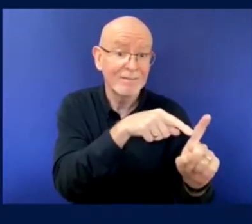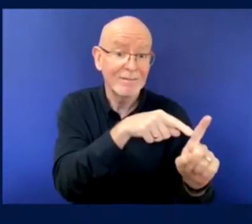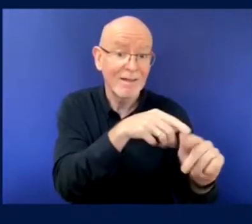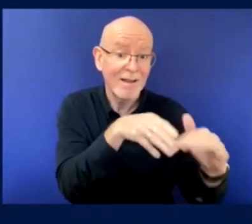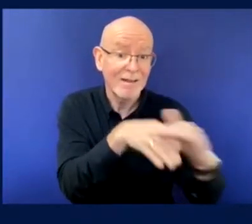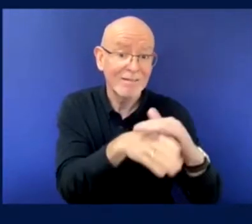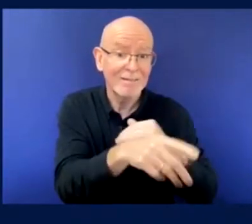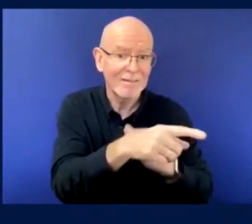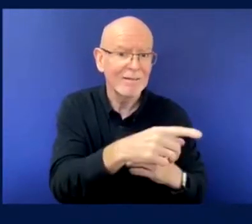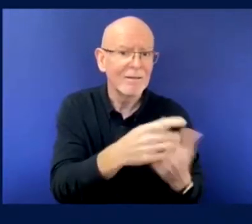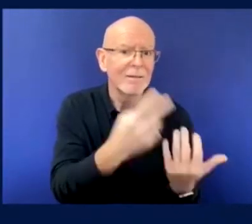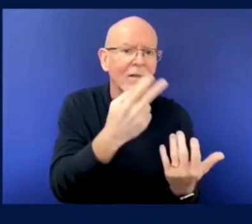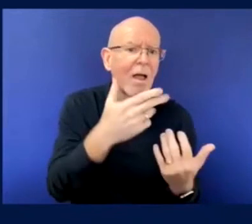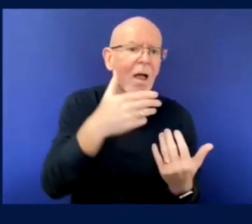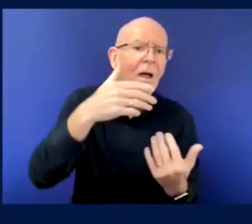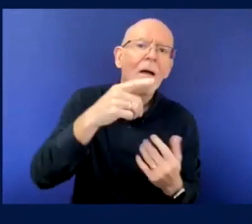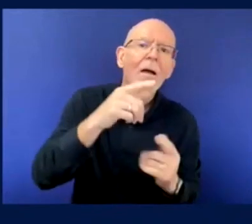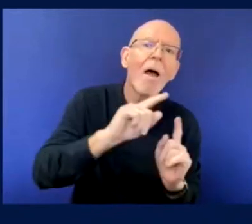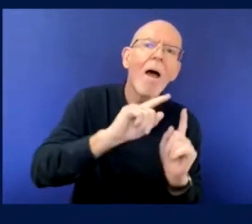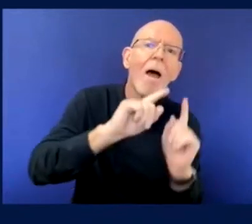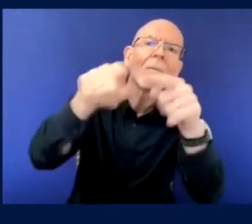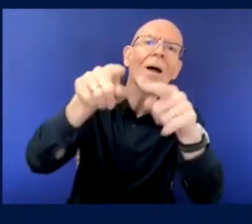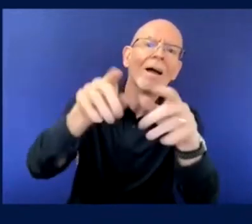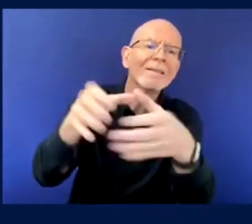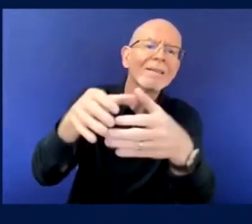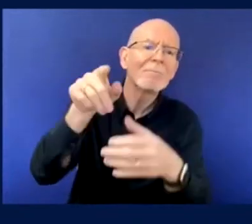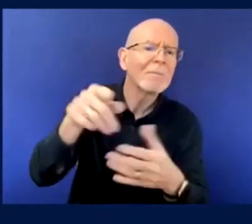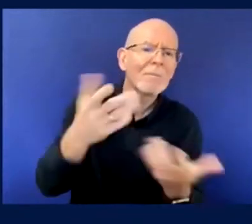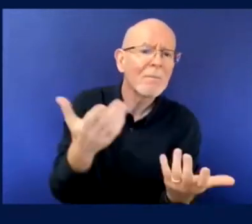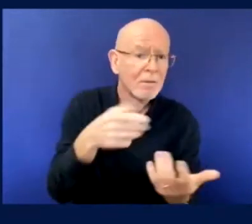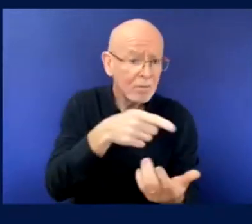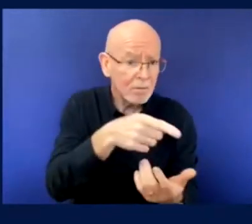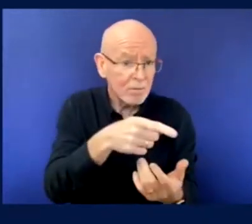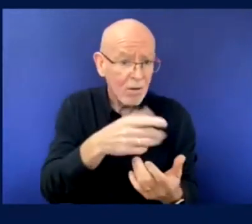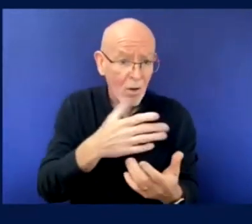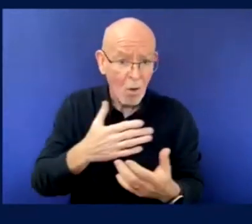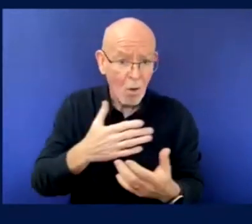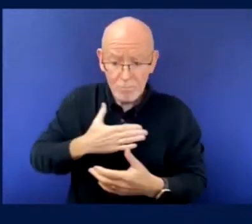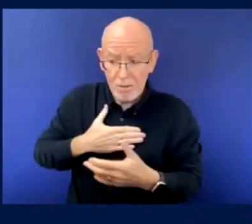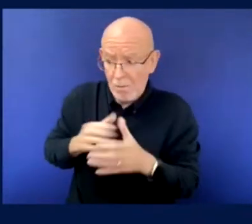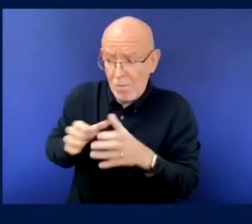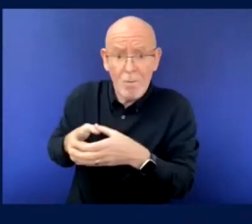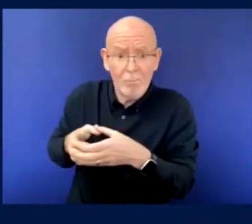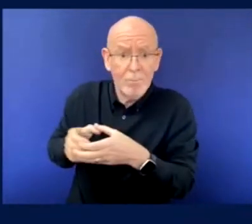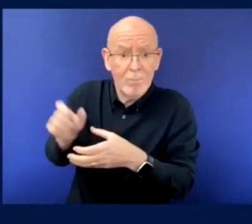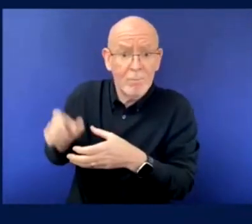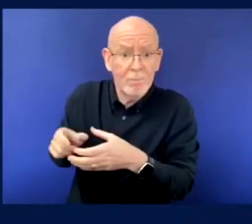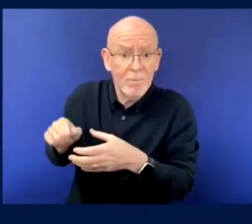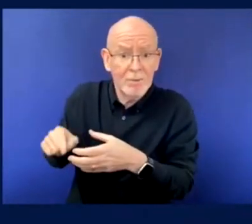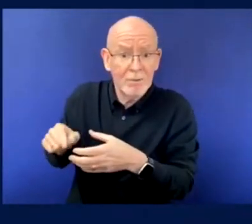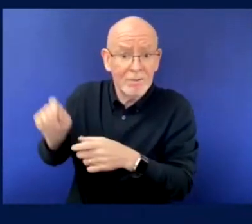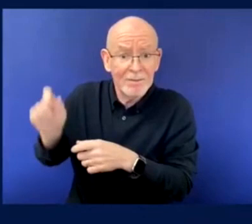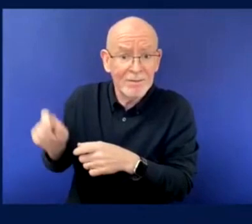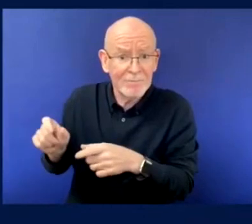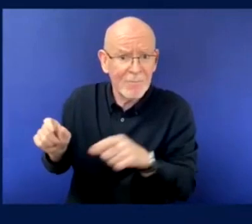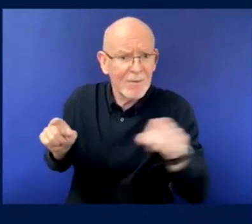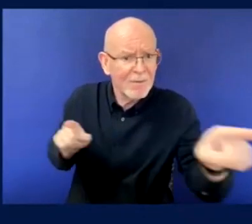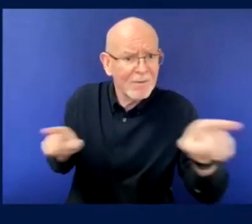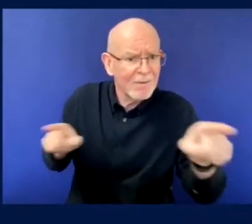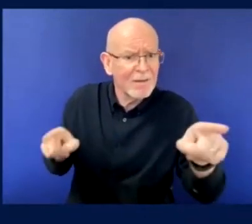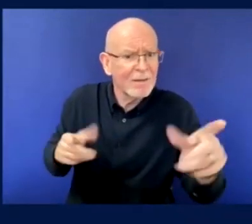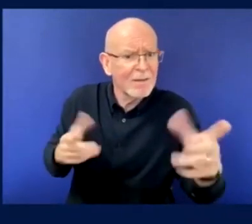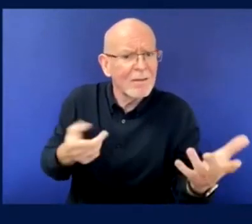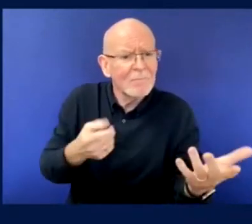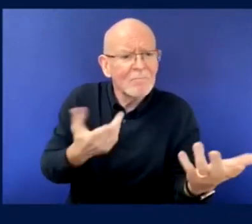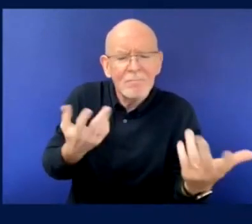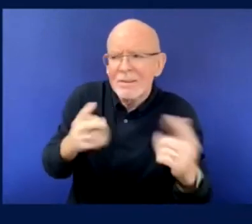when we played West Ham United. Um, over the following two weeks after that, uh, West Ham United put great importance